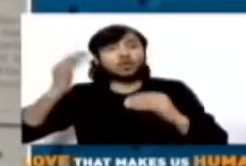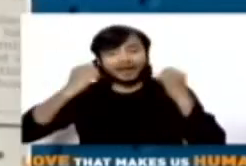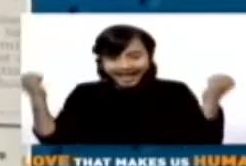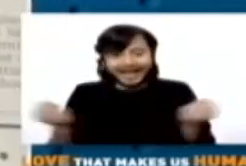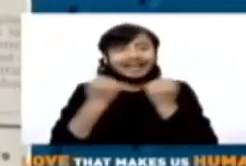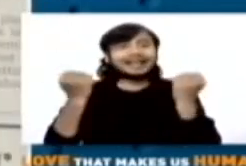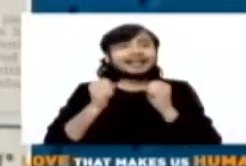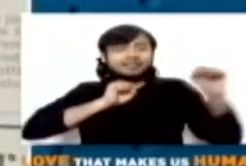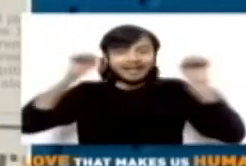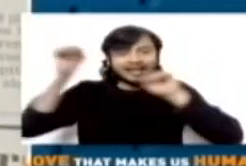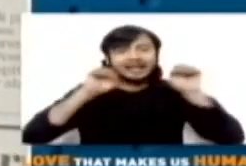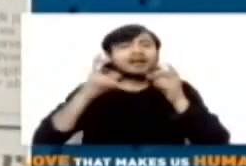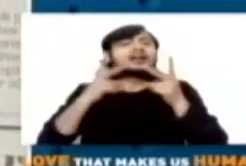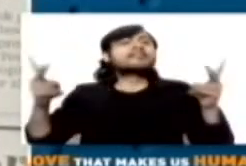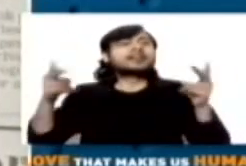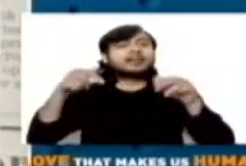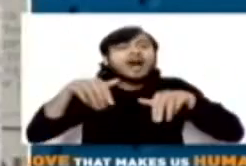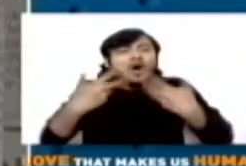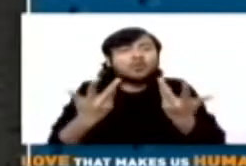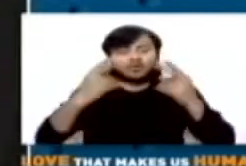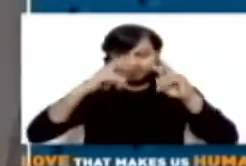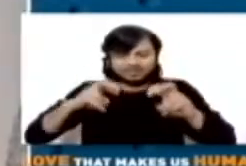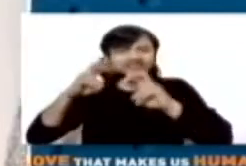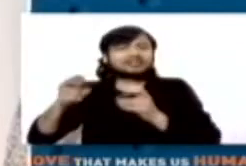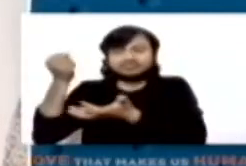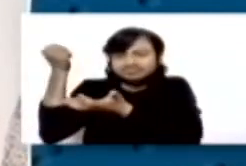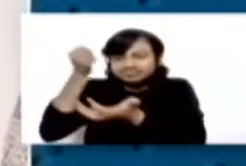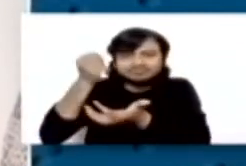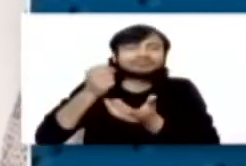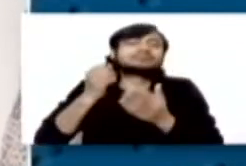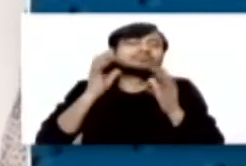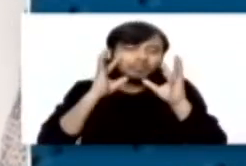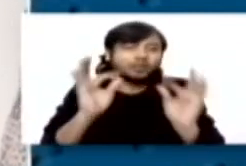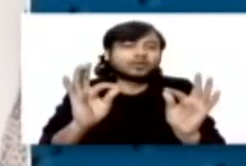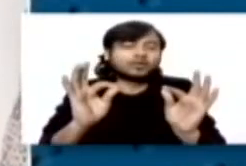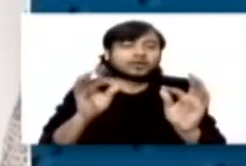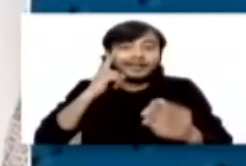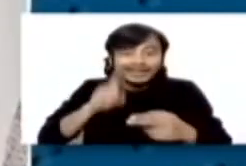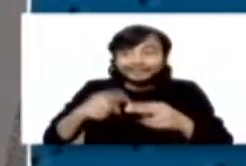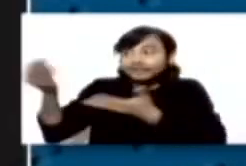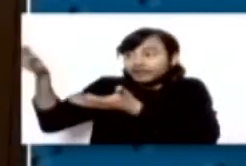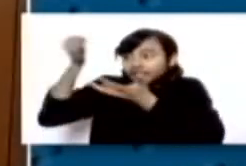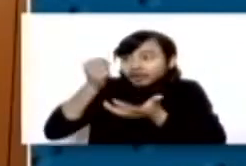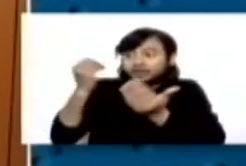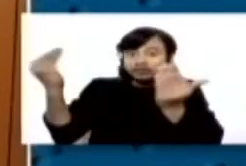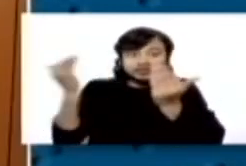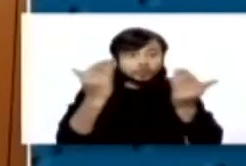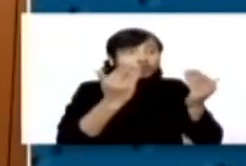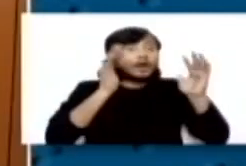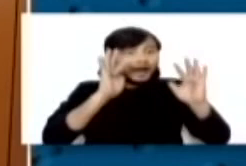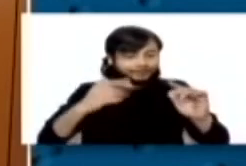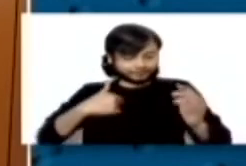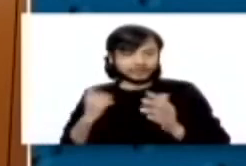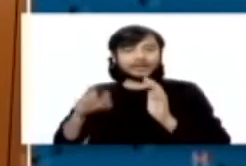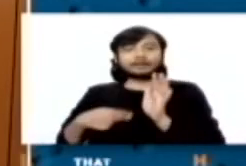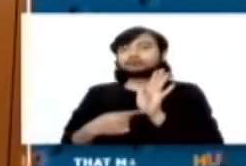we need resources. And there, we will create more value to the world,